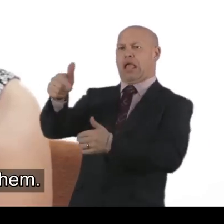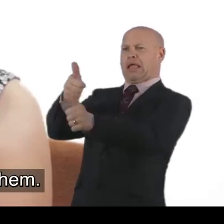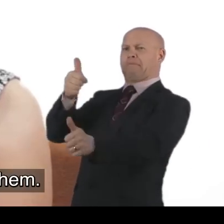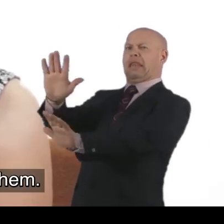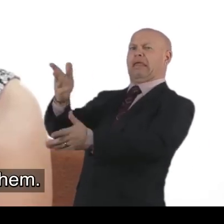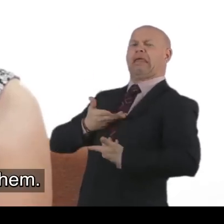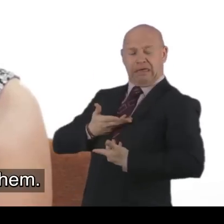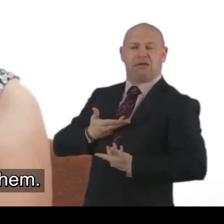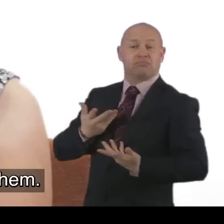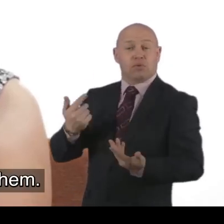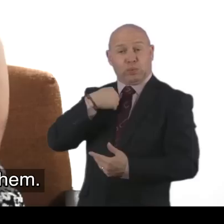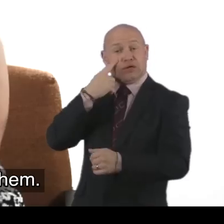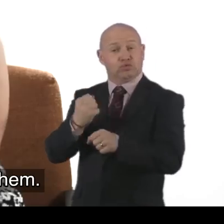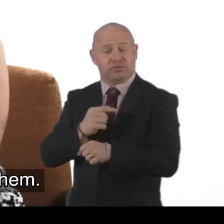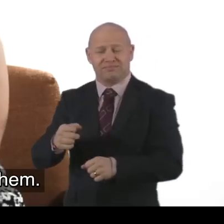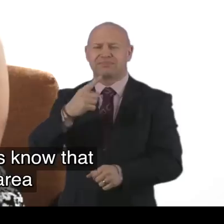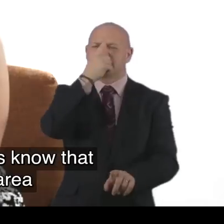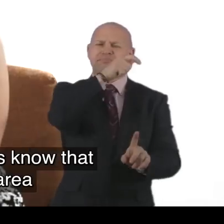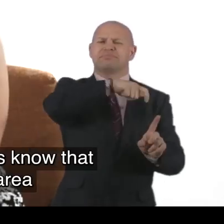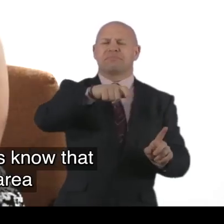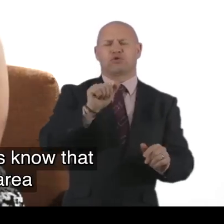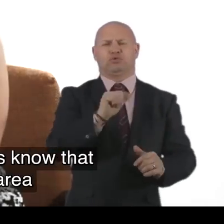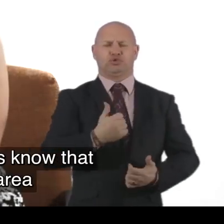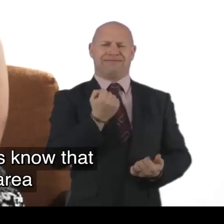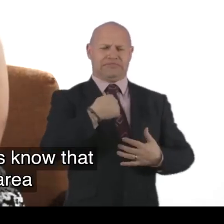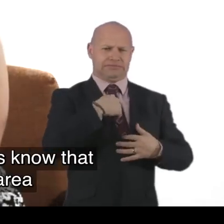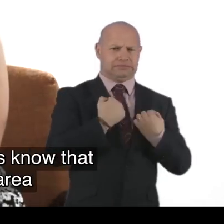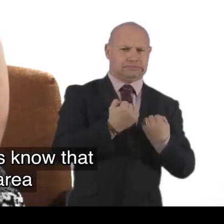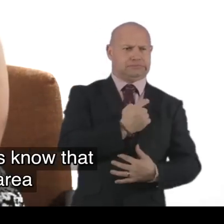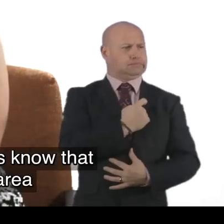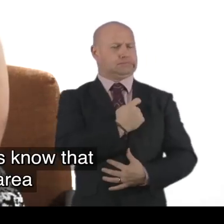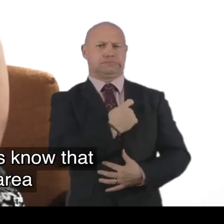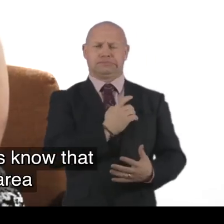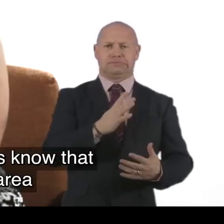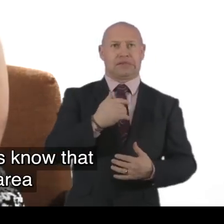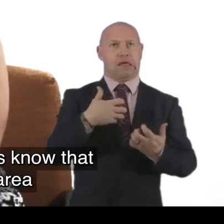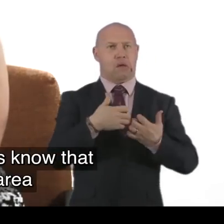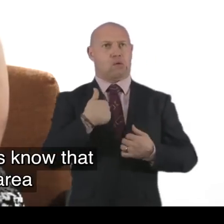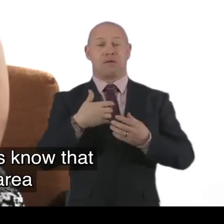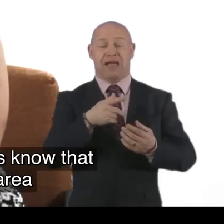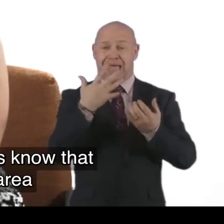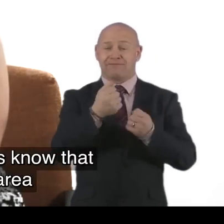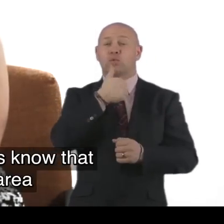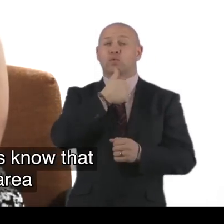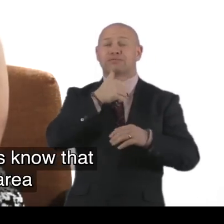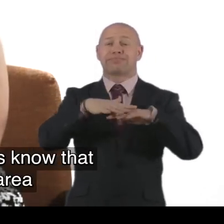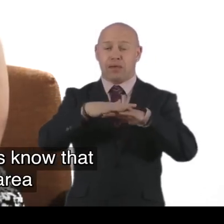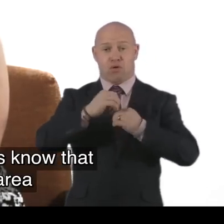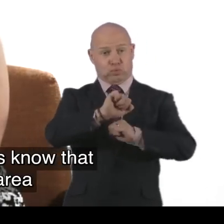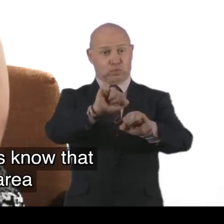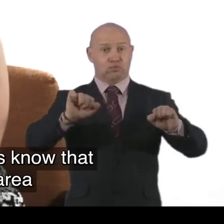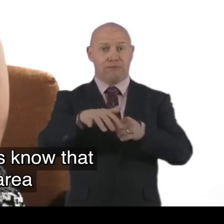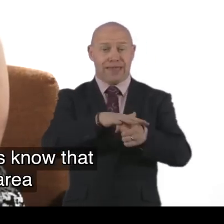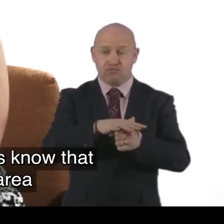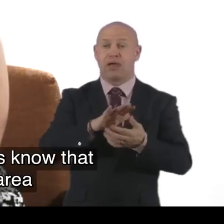source care providers for them. I think the thing is, is don't be scared. And always know that there is a local user led support in your area.